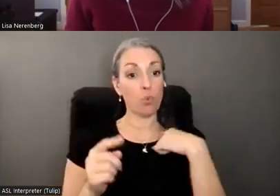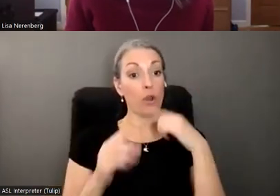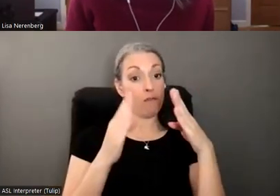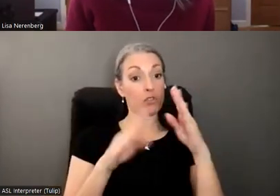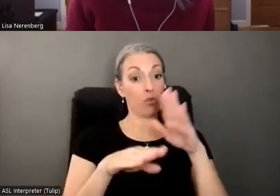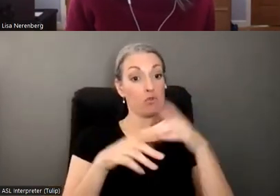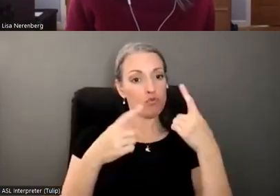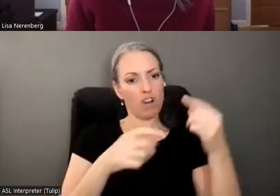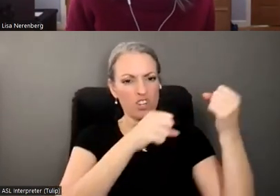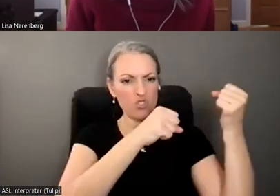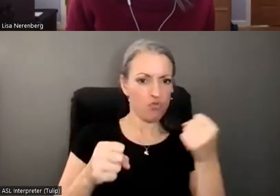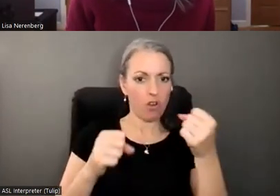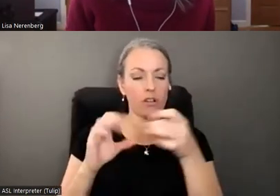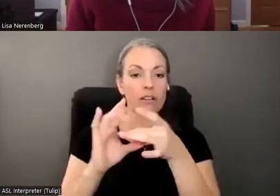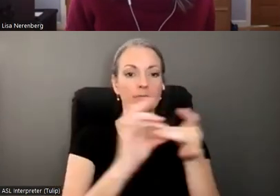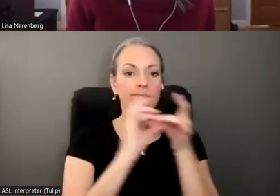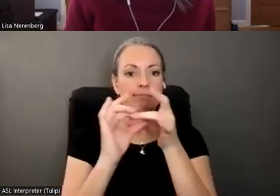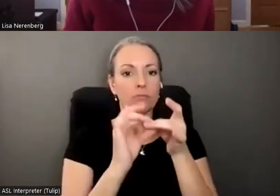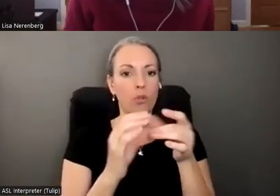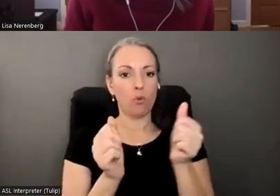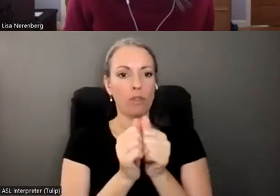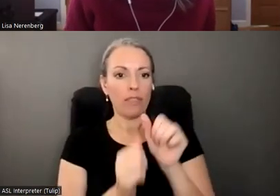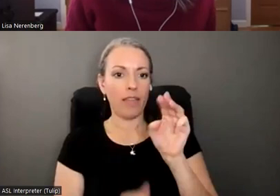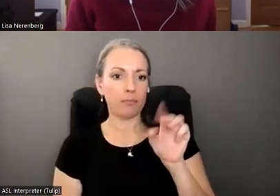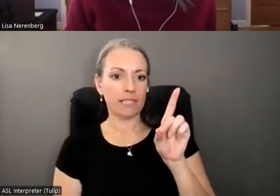to strengthen those collaborations between our MDTs.